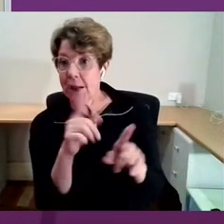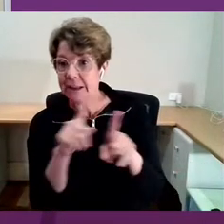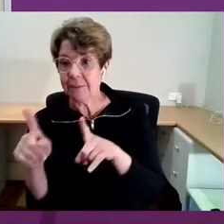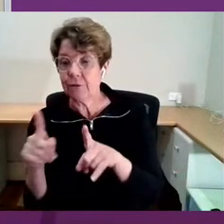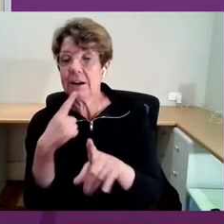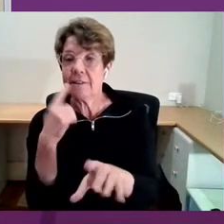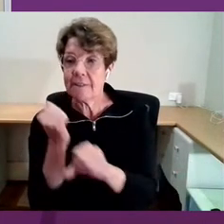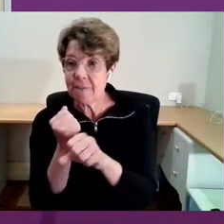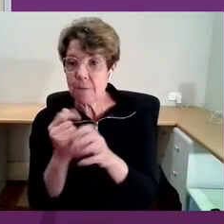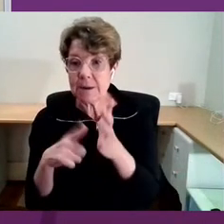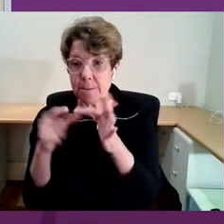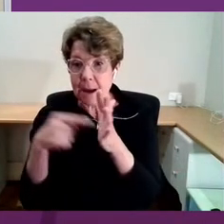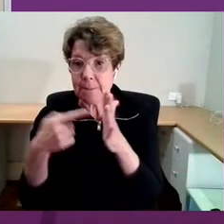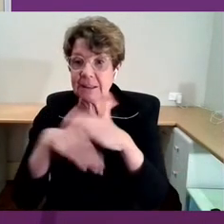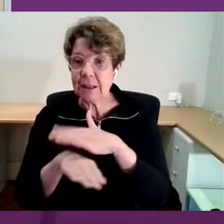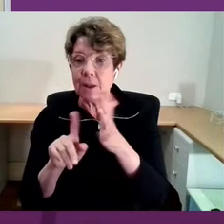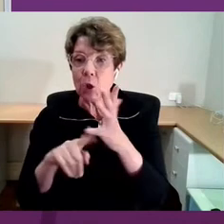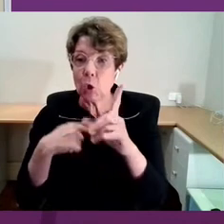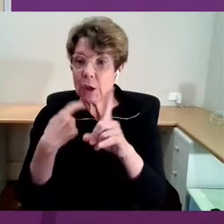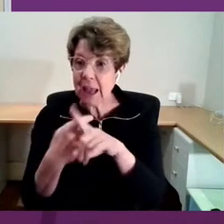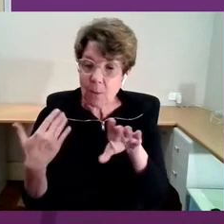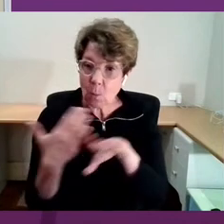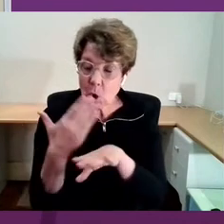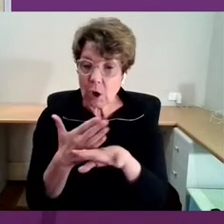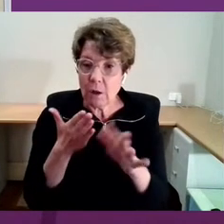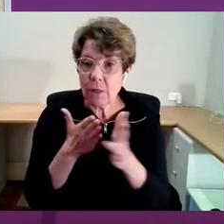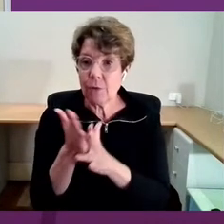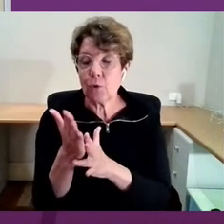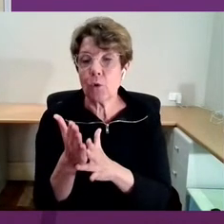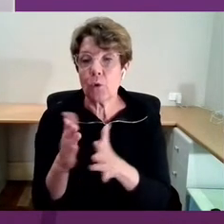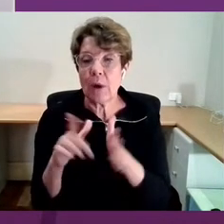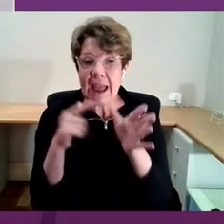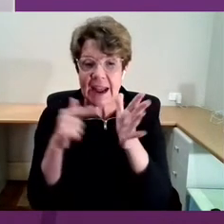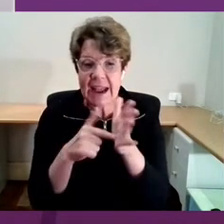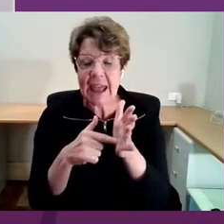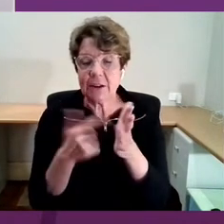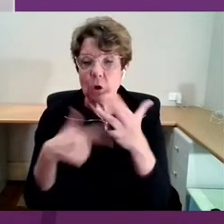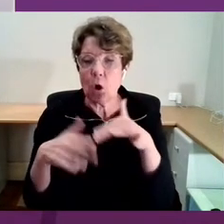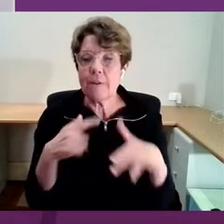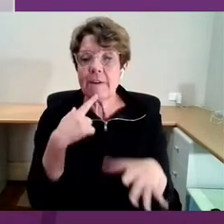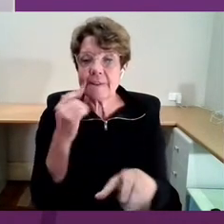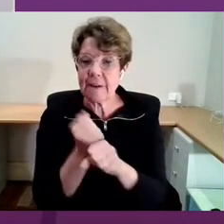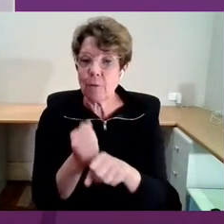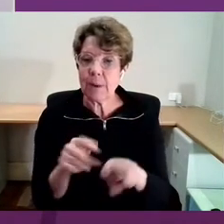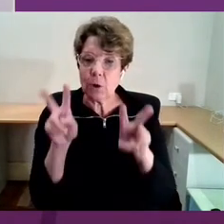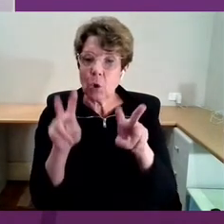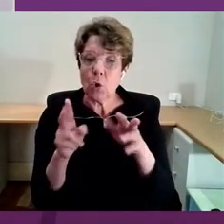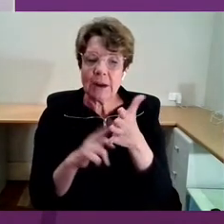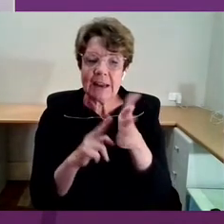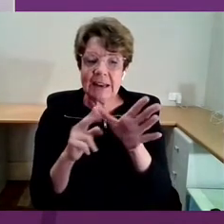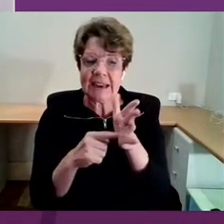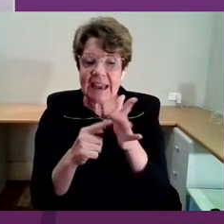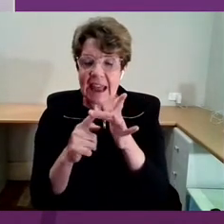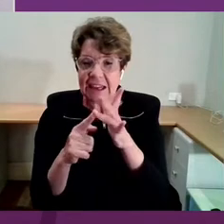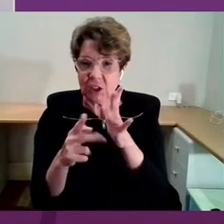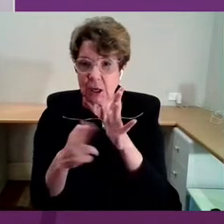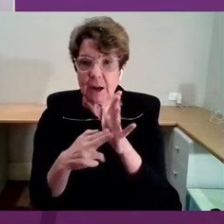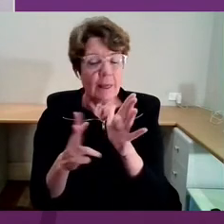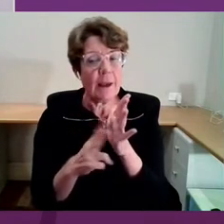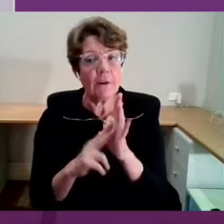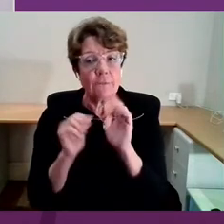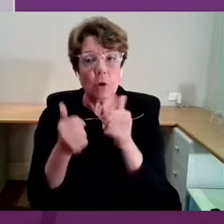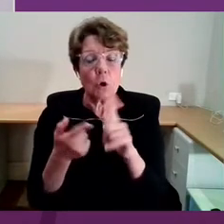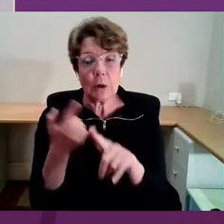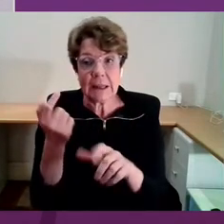working on this through an act of government coordination. So there are some very good examples. So I would say